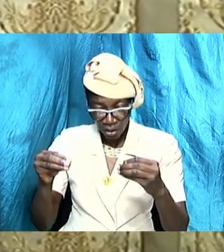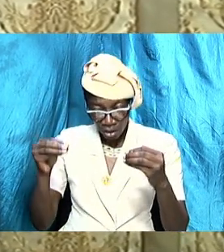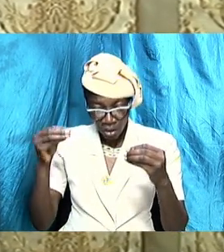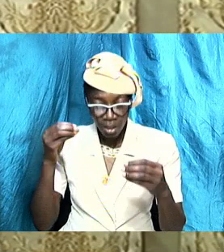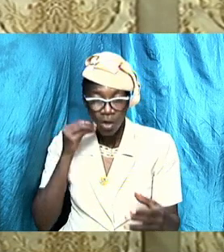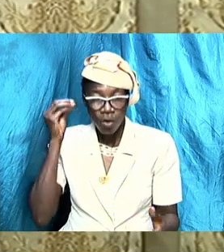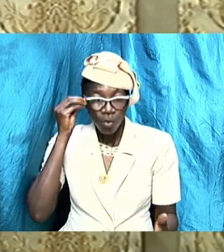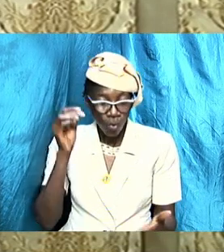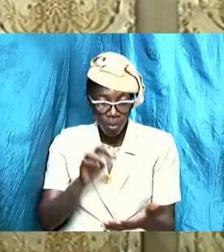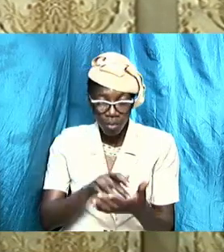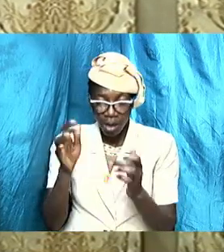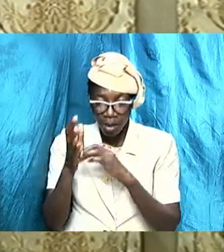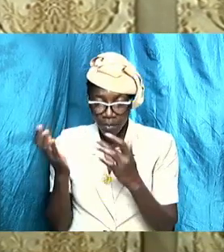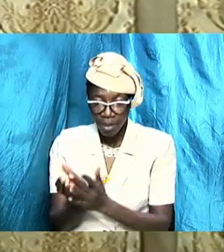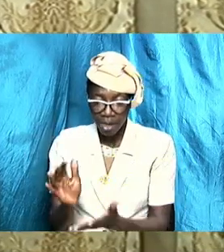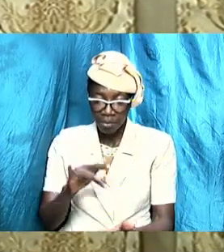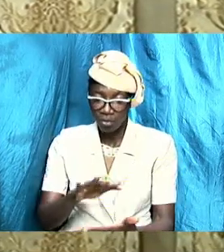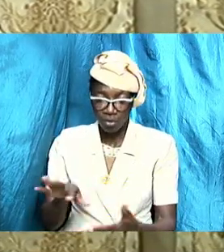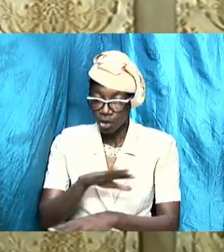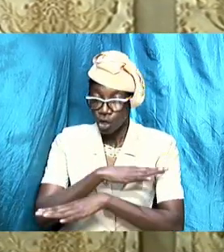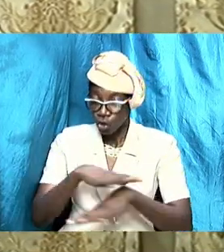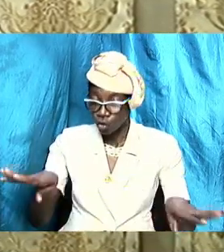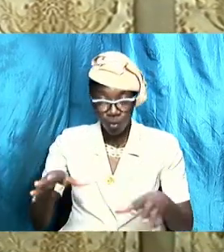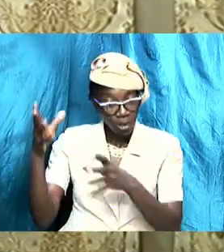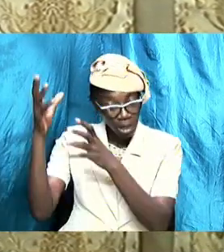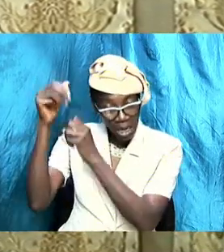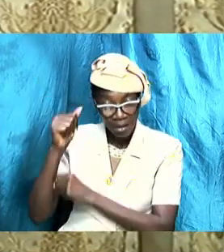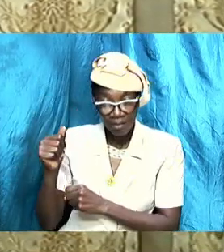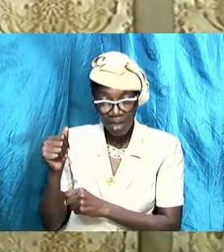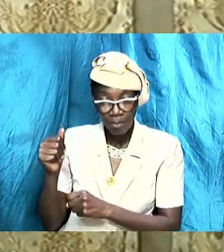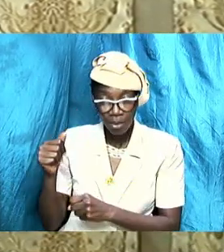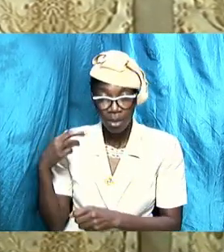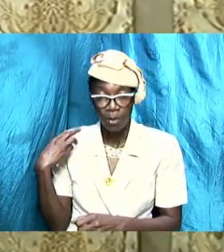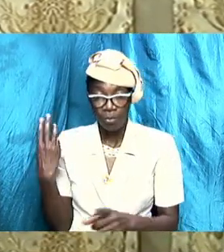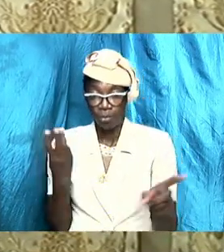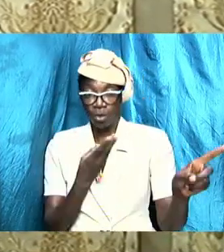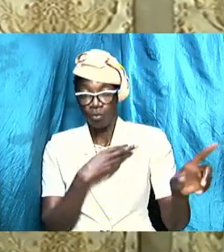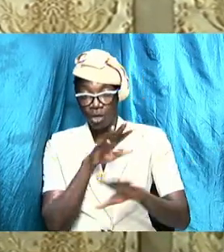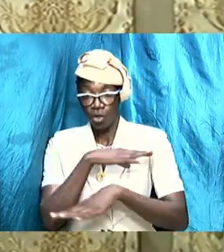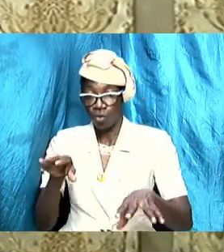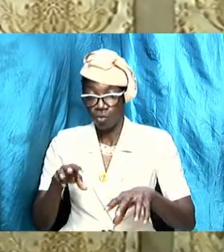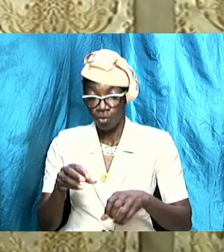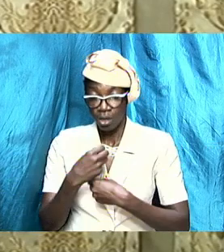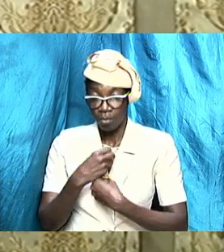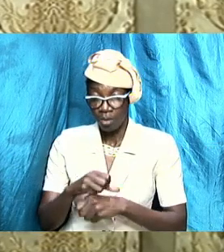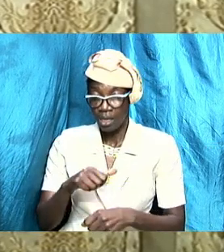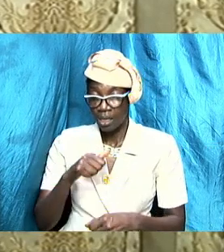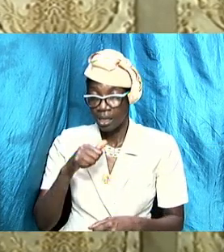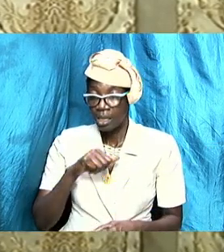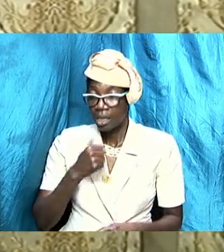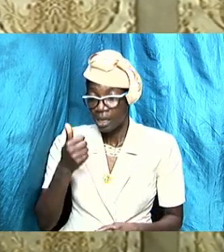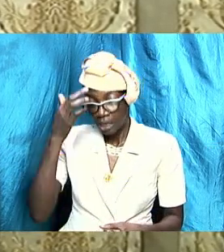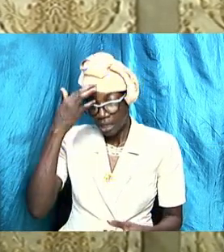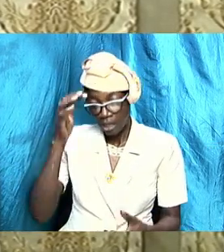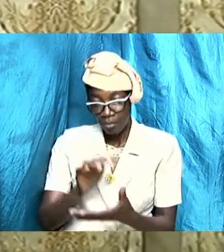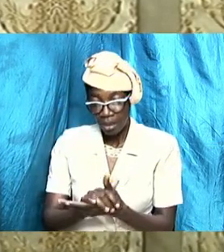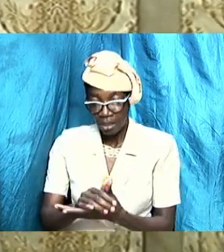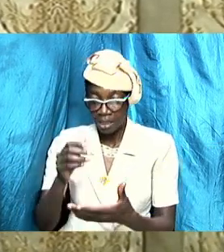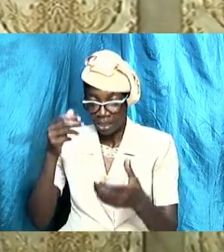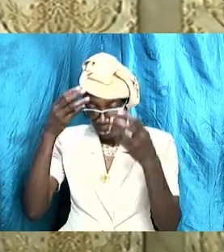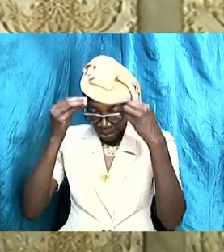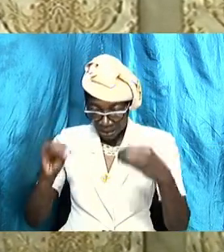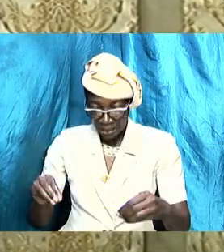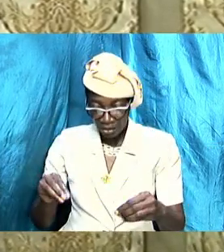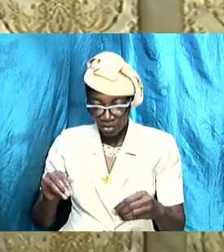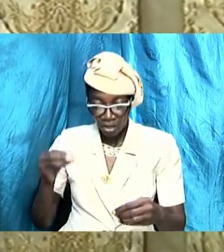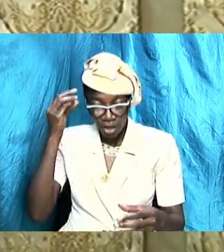do not accept that we do not allow anybody to teach own Bible study at 12 o'clock in the night and your husband or